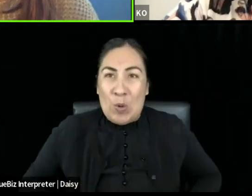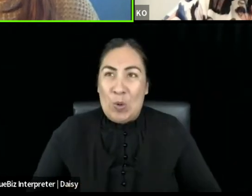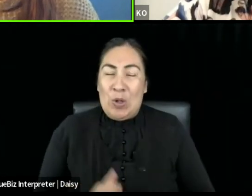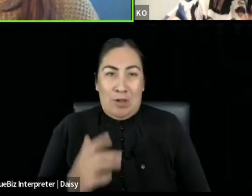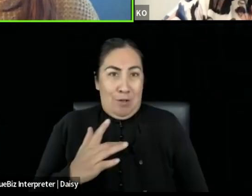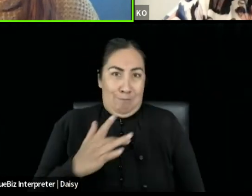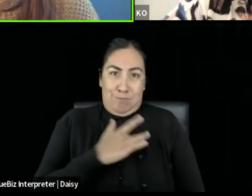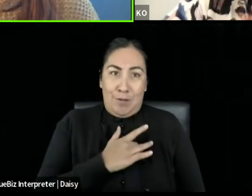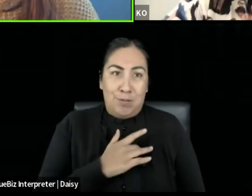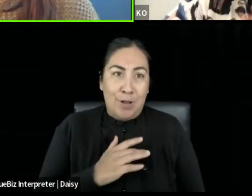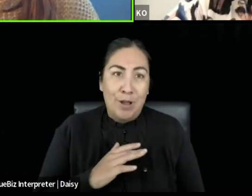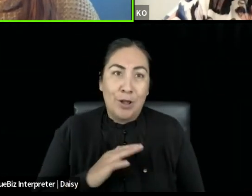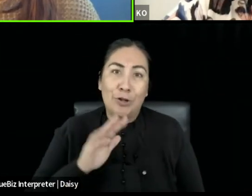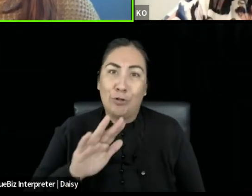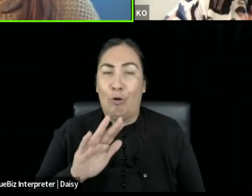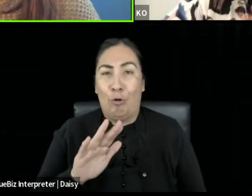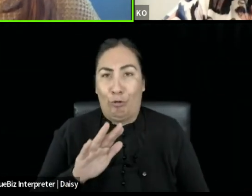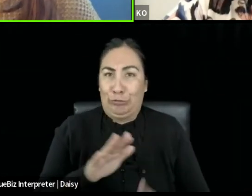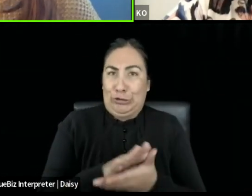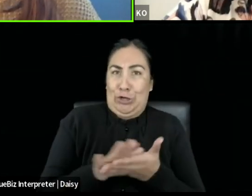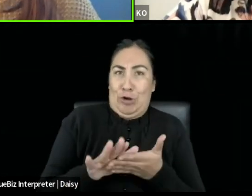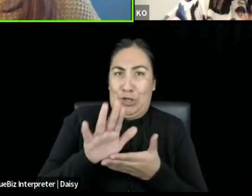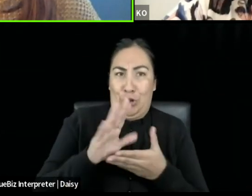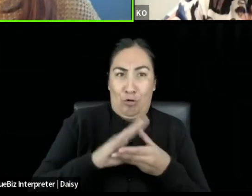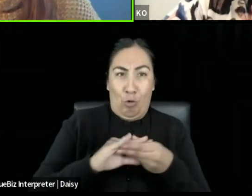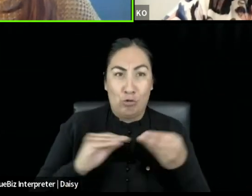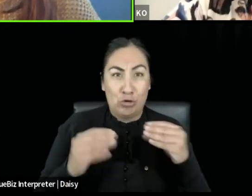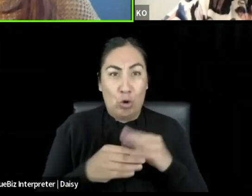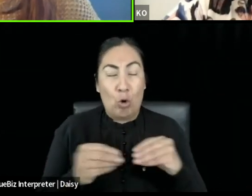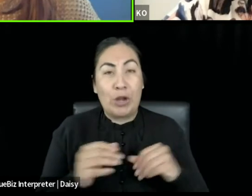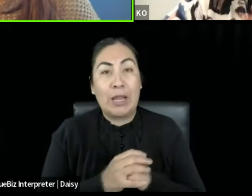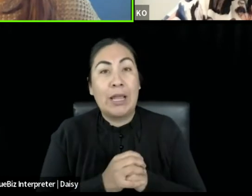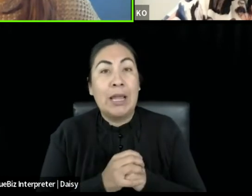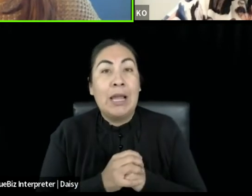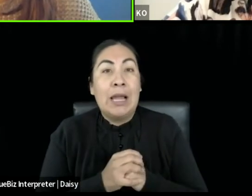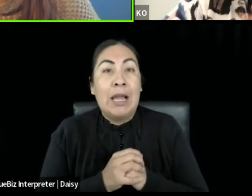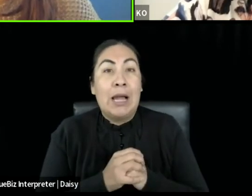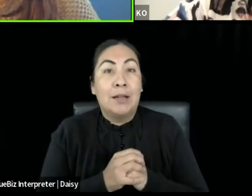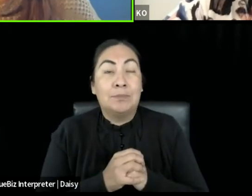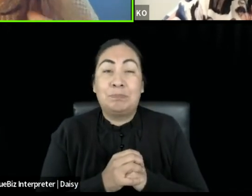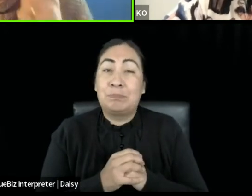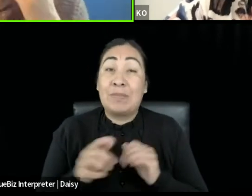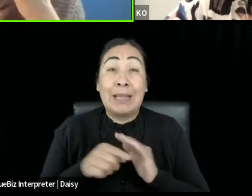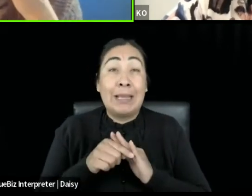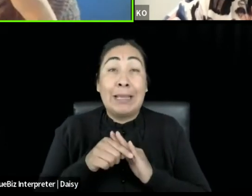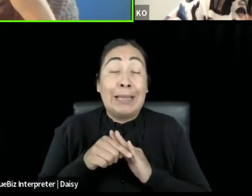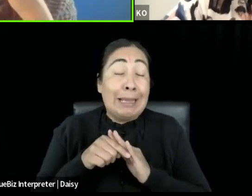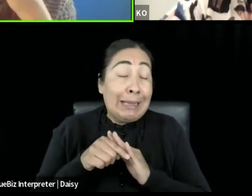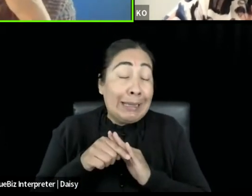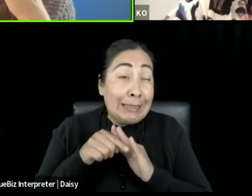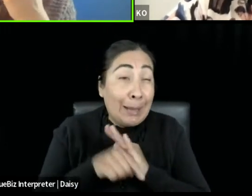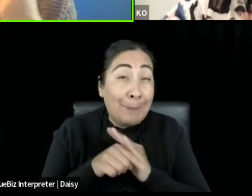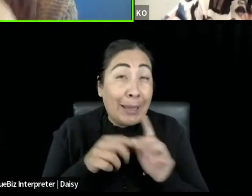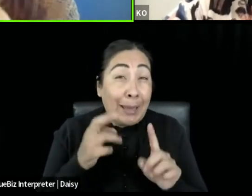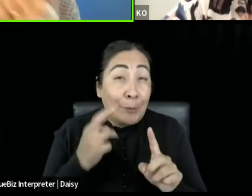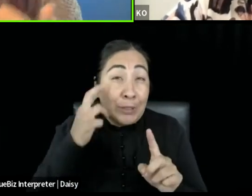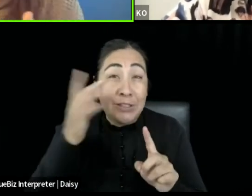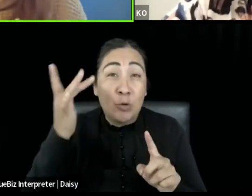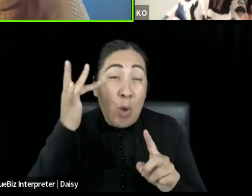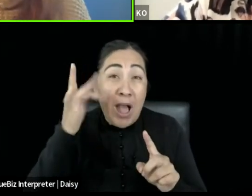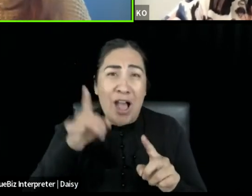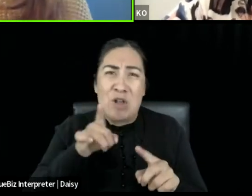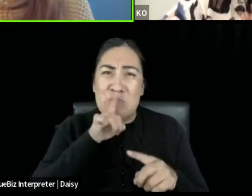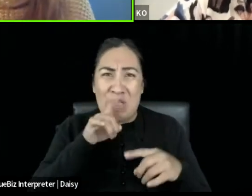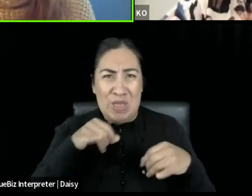they reverberate throughout this community of the choices